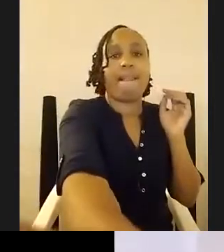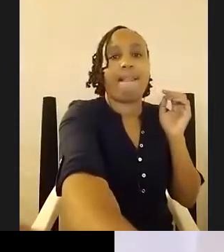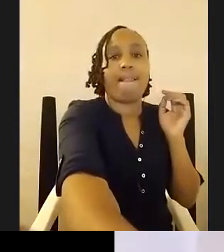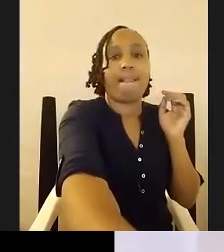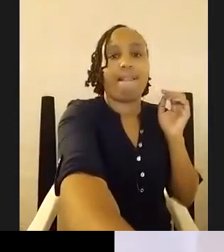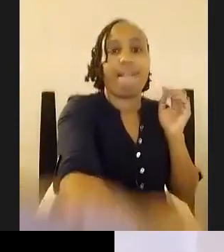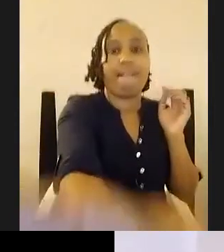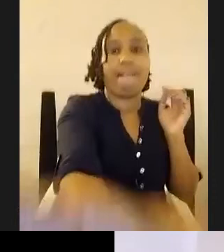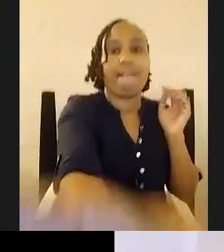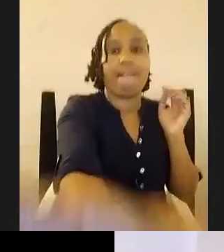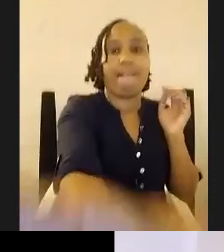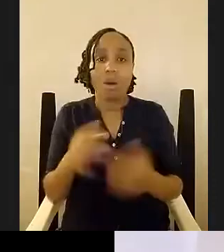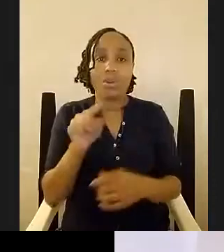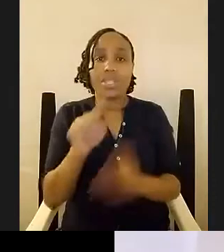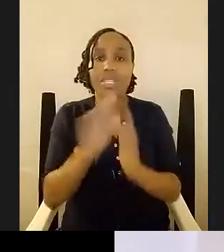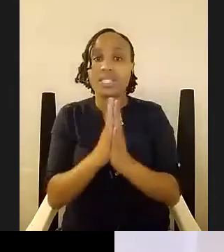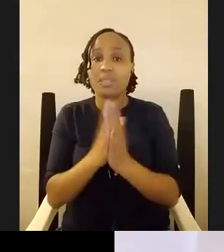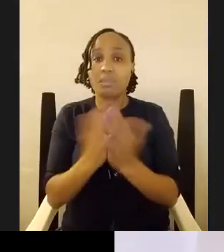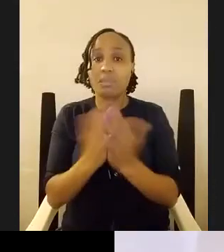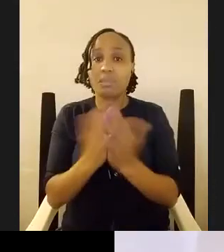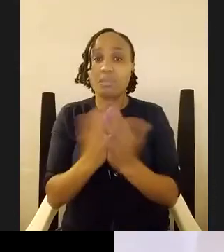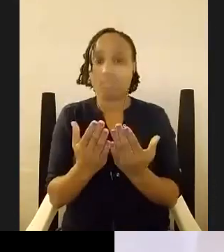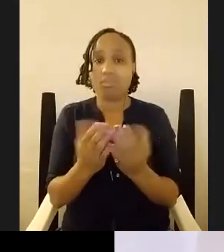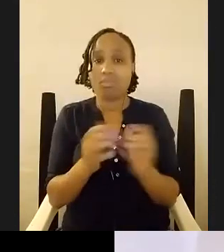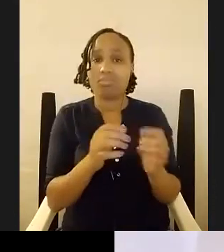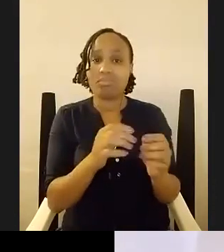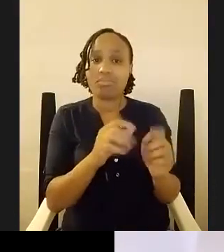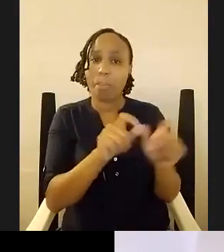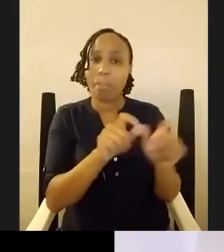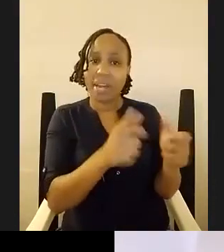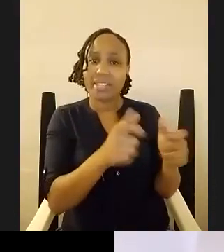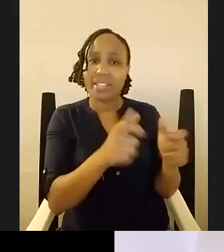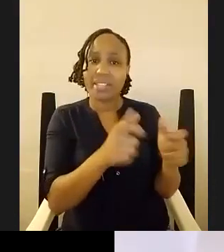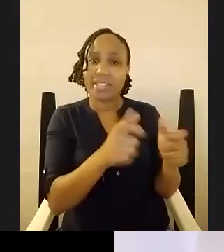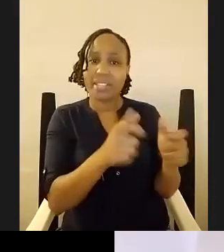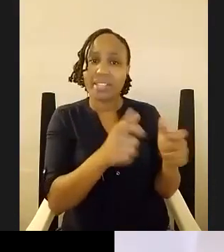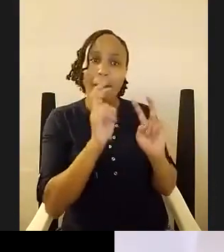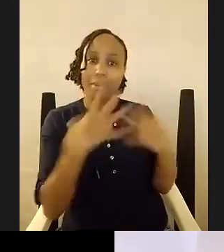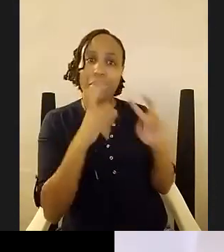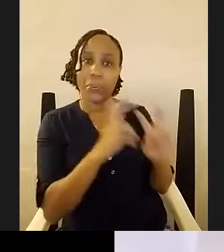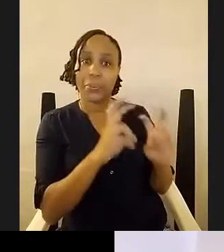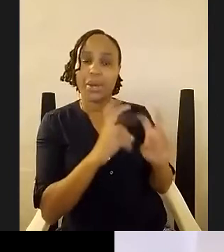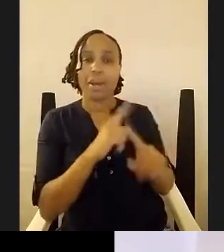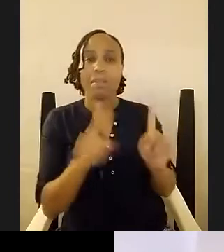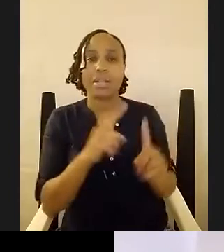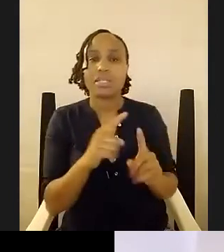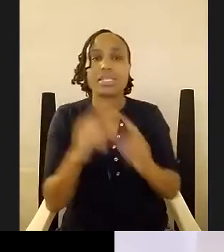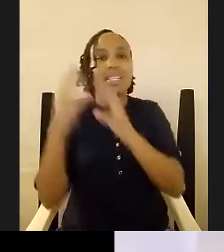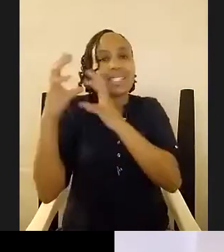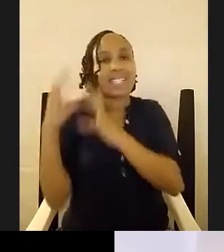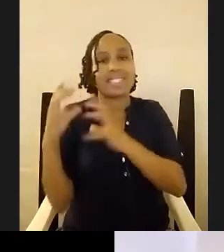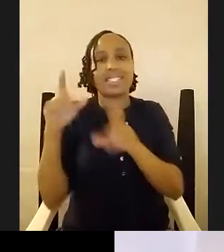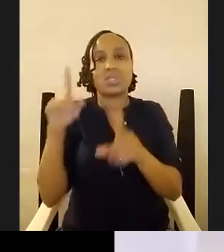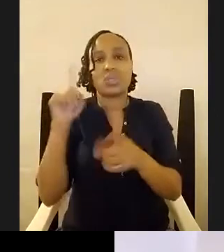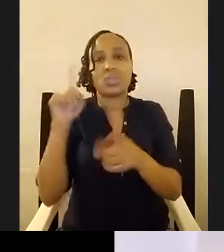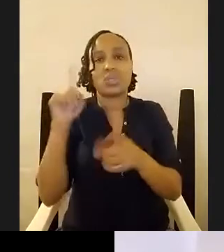this book has received and you know it's it it is a very good thing but it must be tasking to you as a writer um when